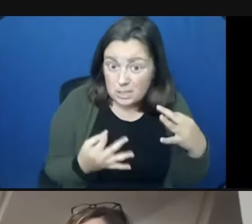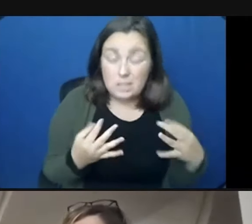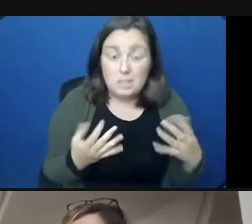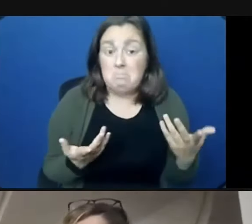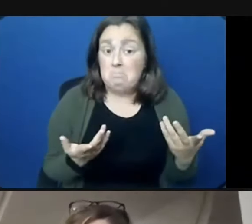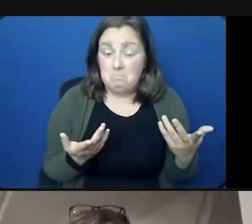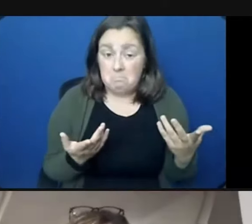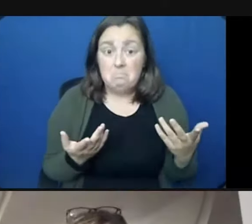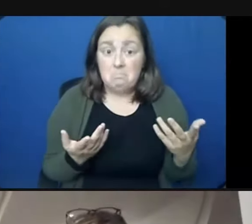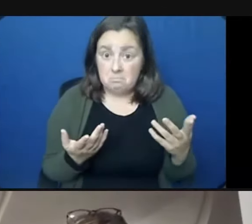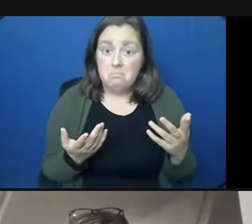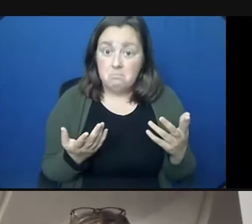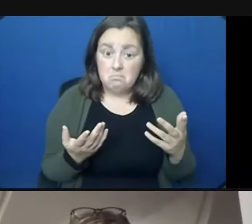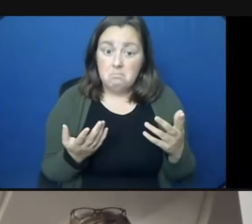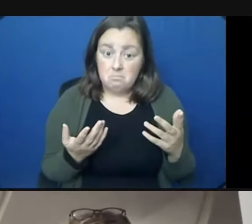is going to be for us.